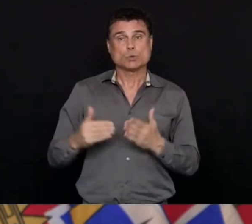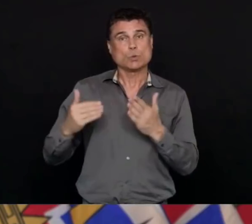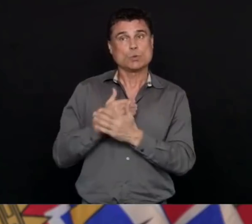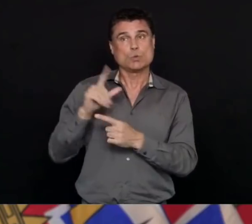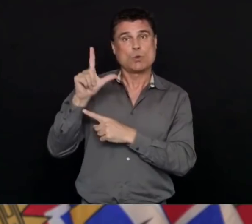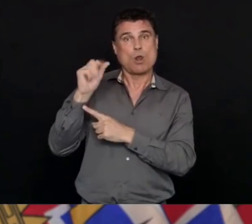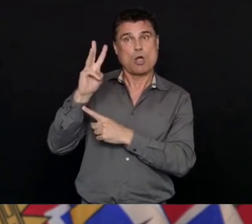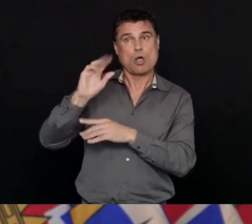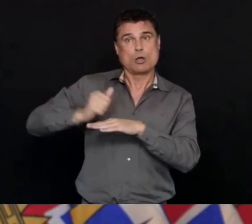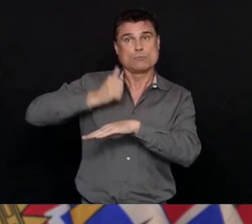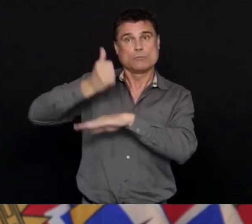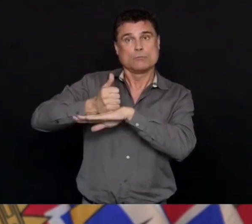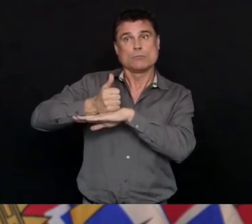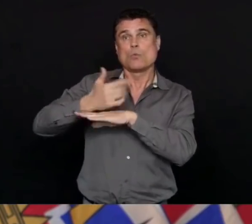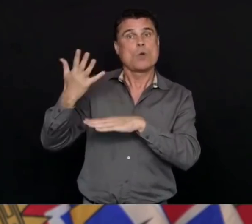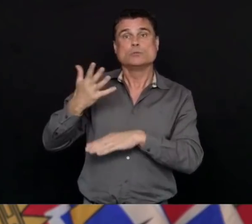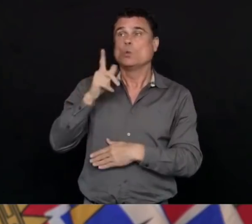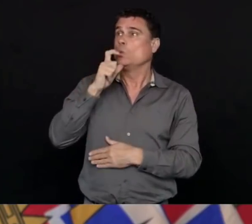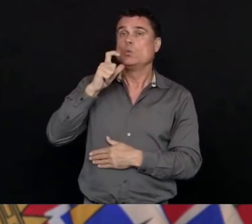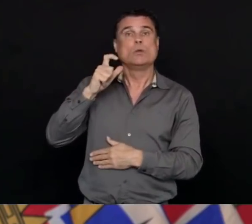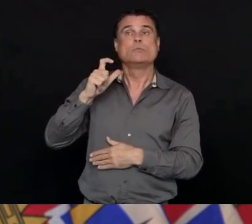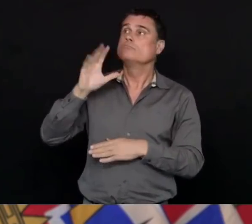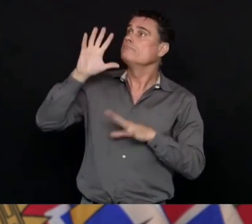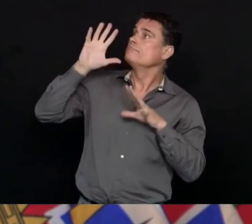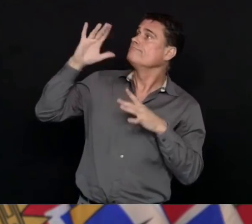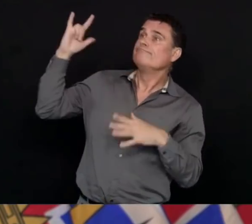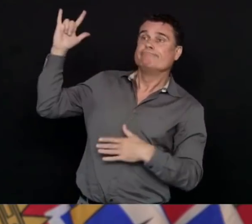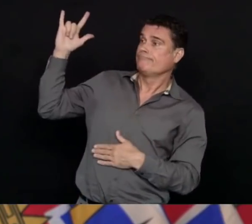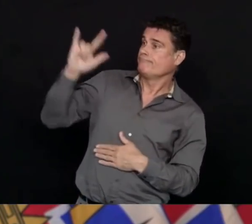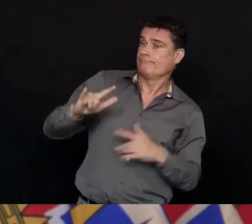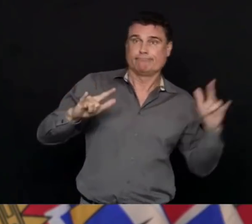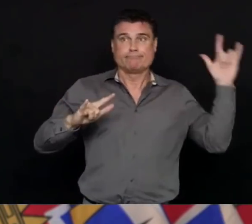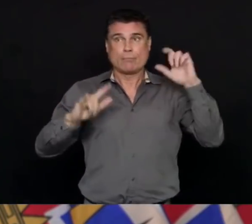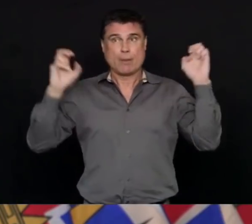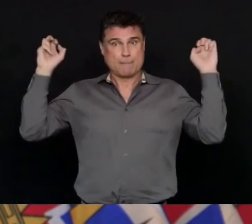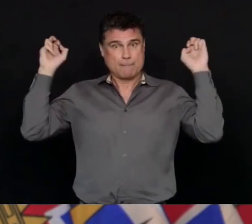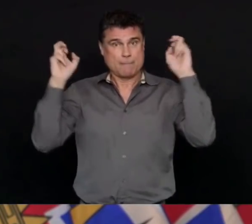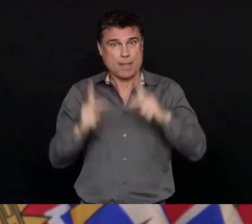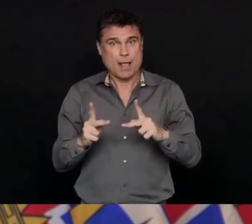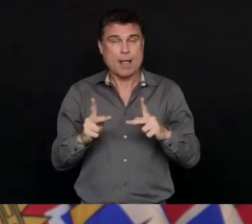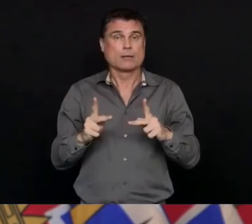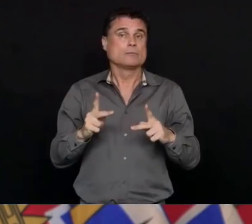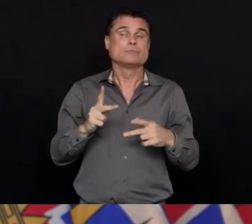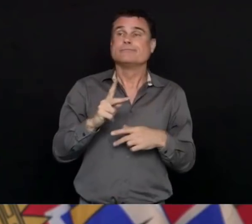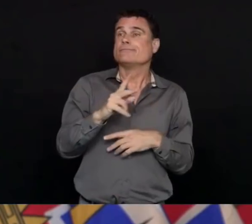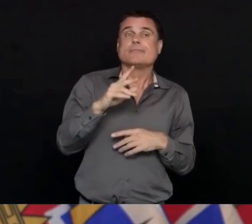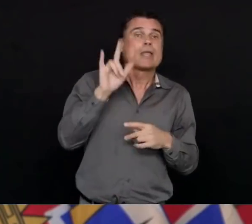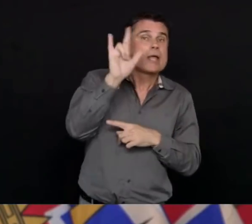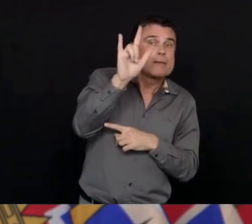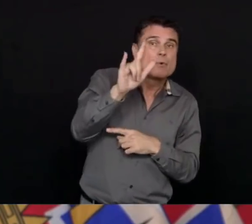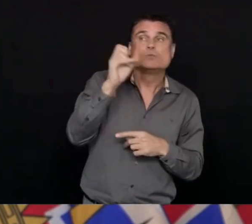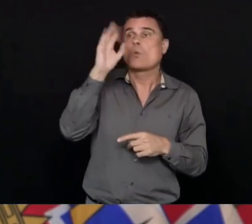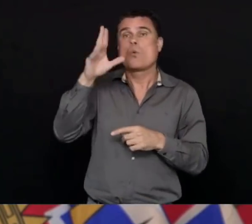the requirement for an approved self-isolation plan is in place for all returning travelers.